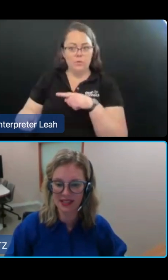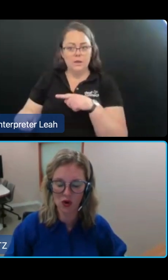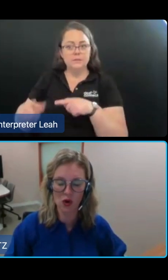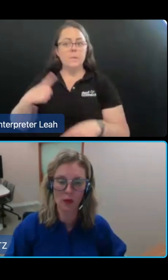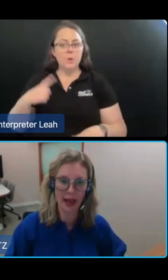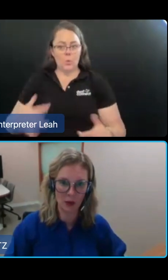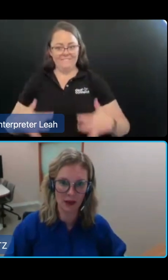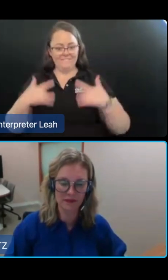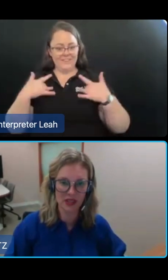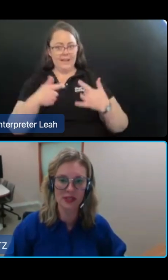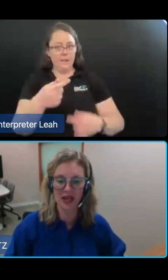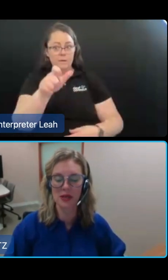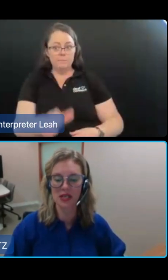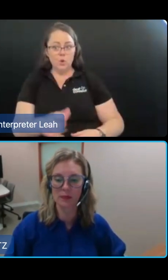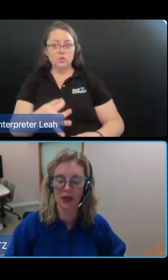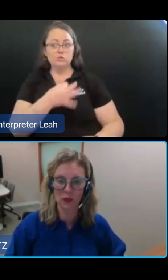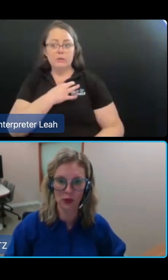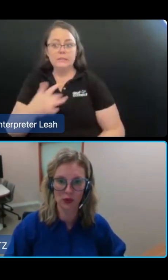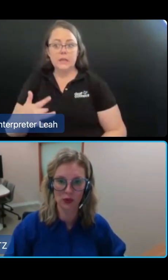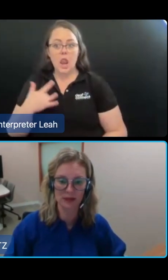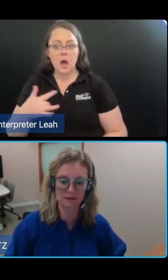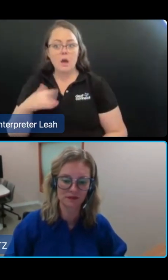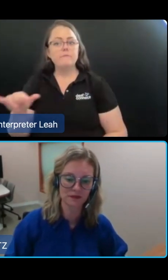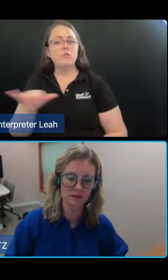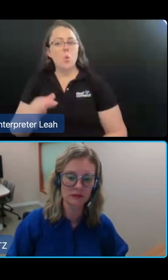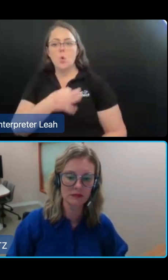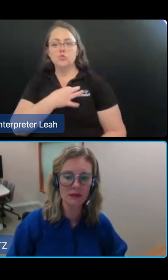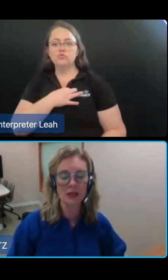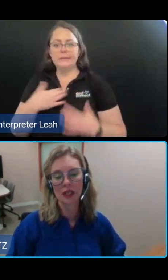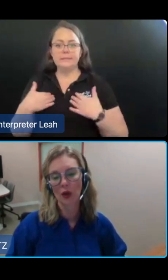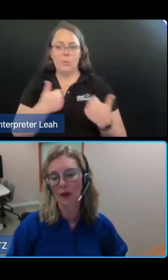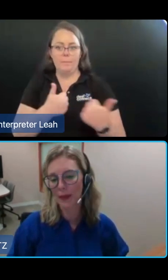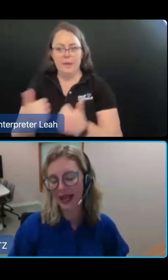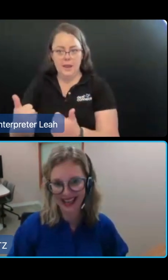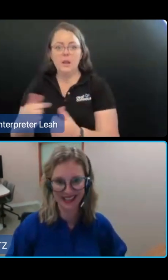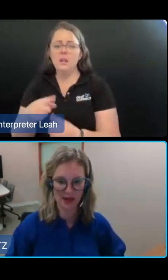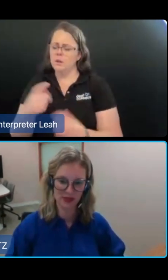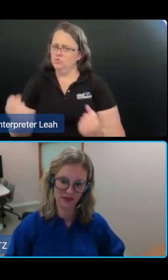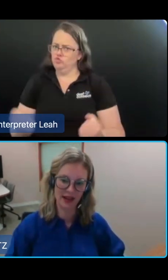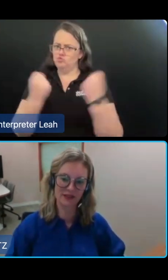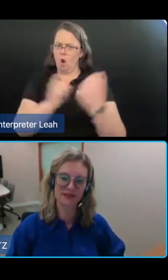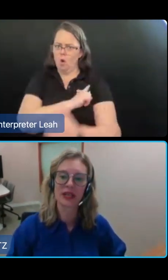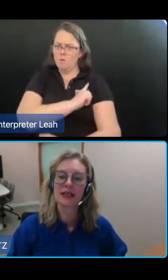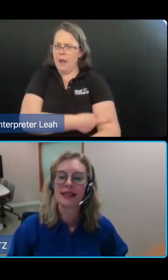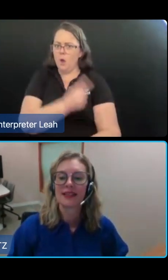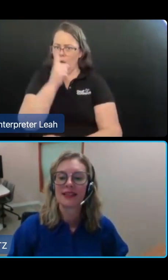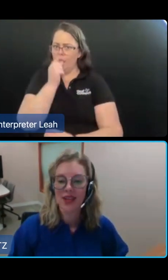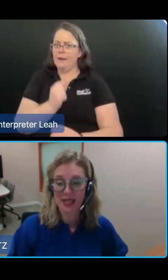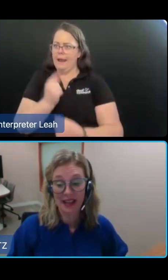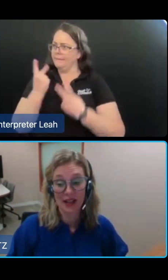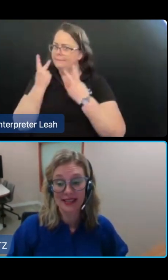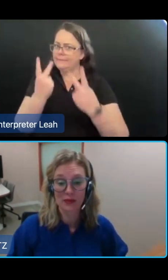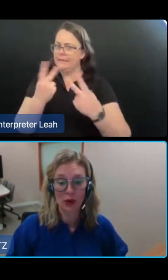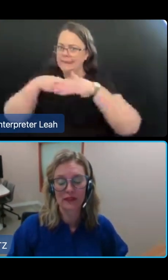This is a strong power that was recommended by the Royal Commission. Going back now to chapter five, this